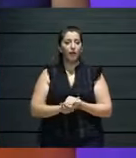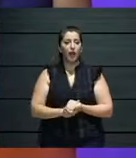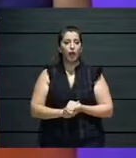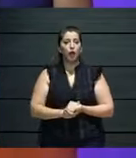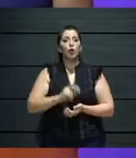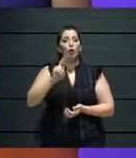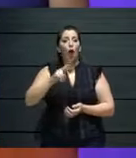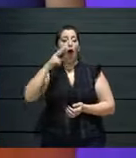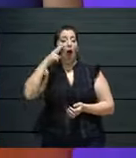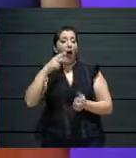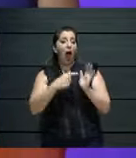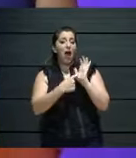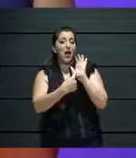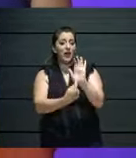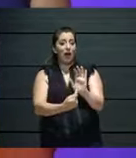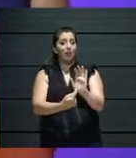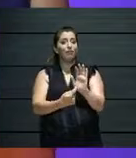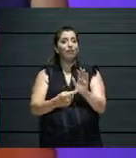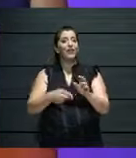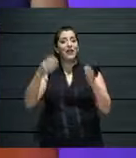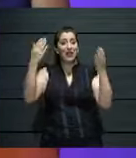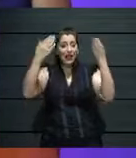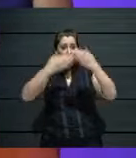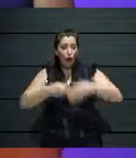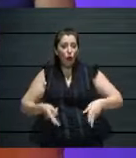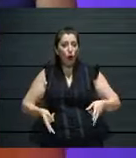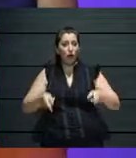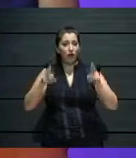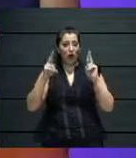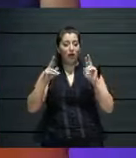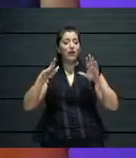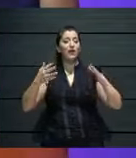particular, um, reaction to the COVID, um,